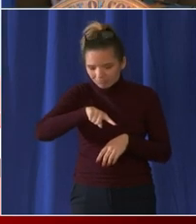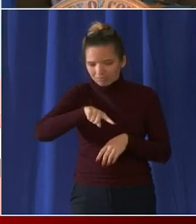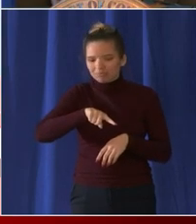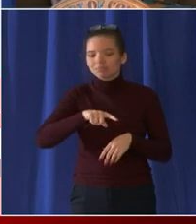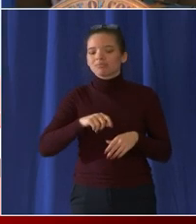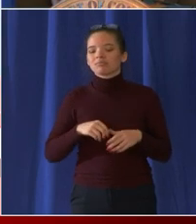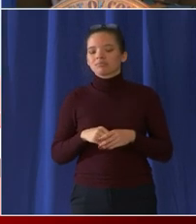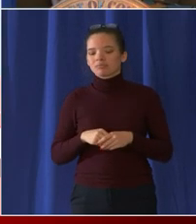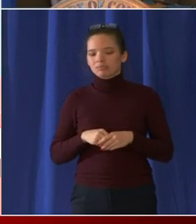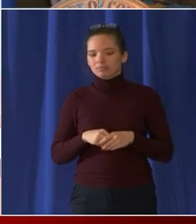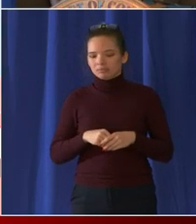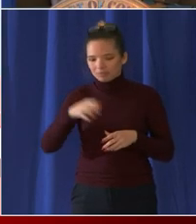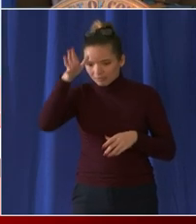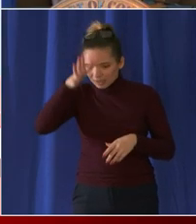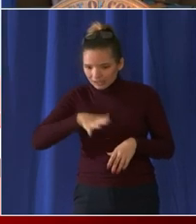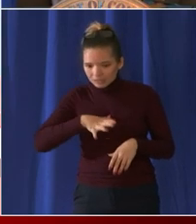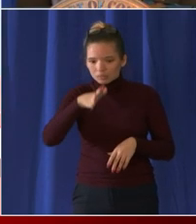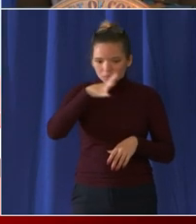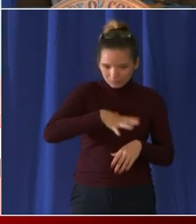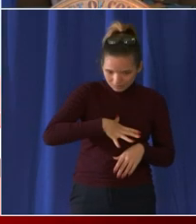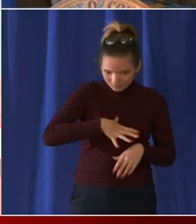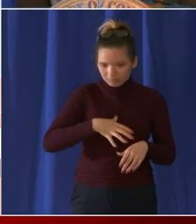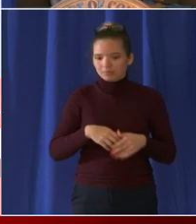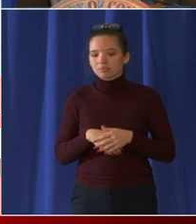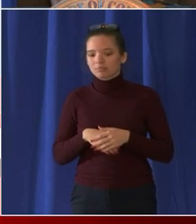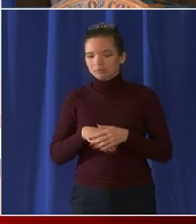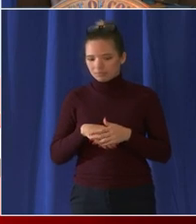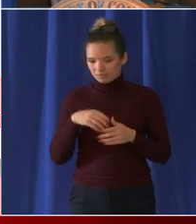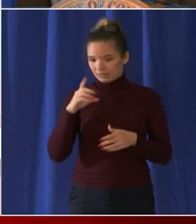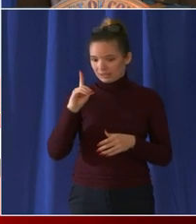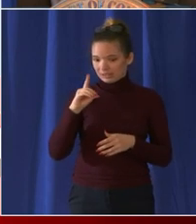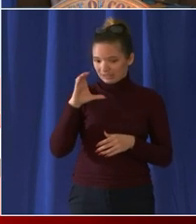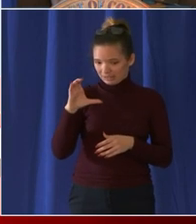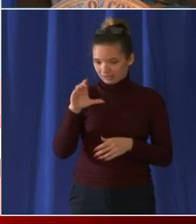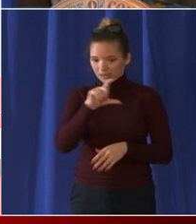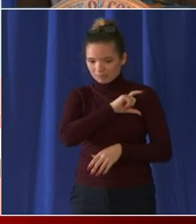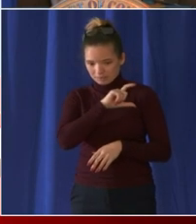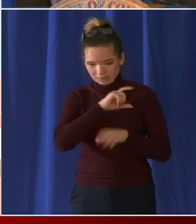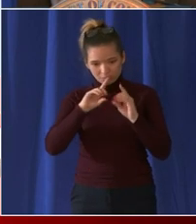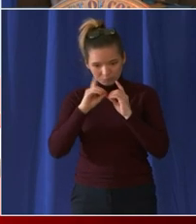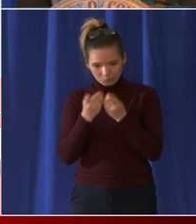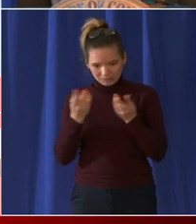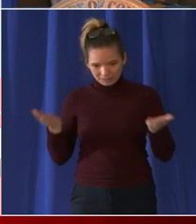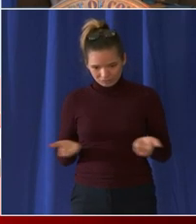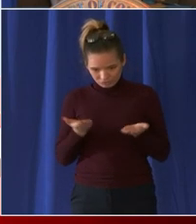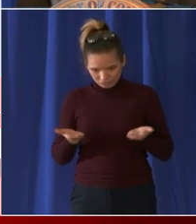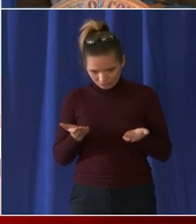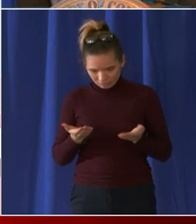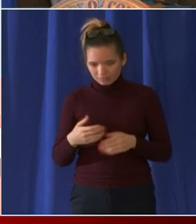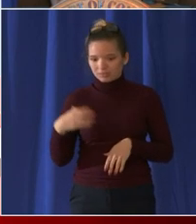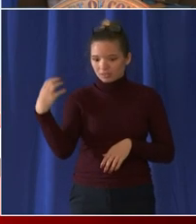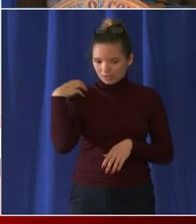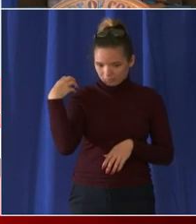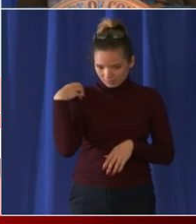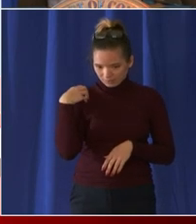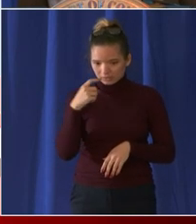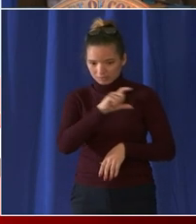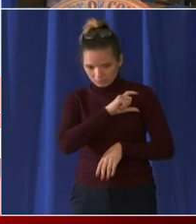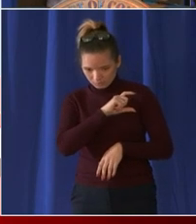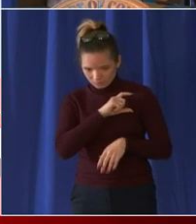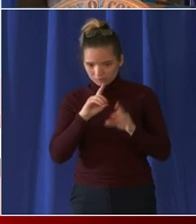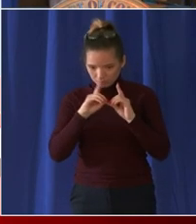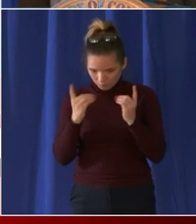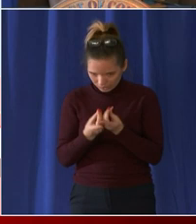um the men and women of the Metropolitan Police Department the United States Capitol Police DC Fire and EMS DCH